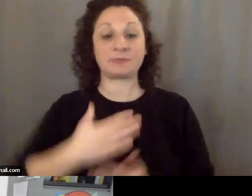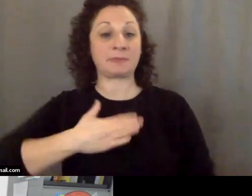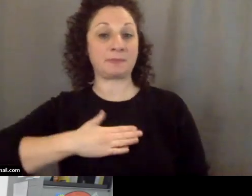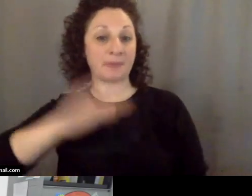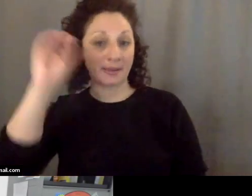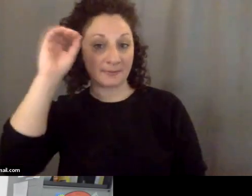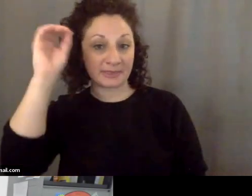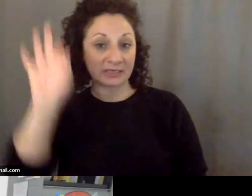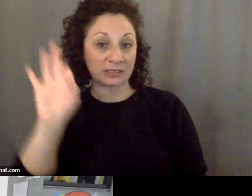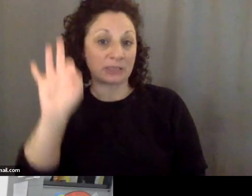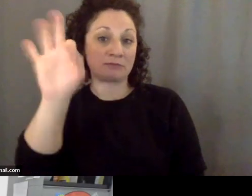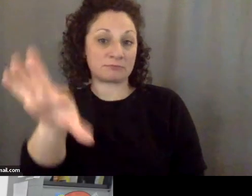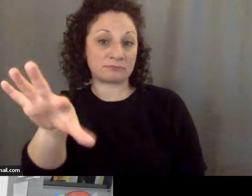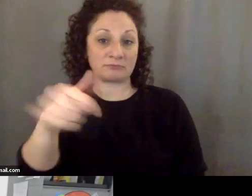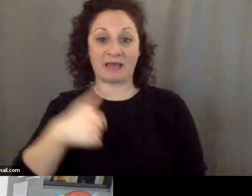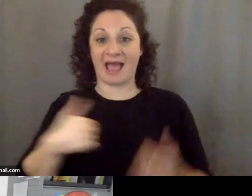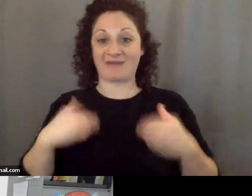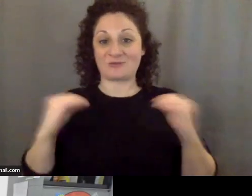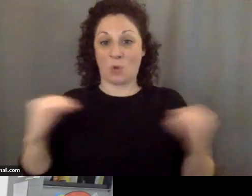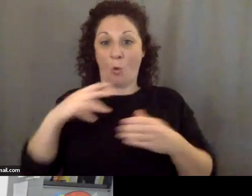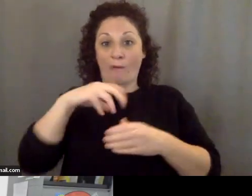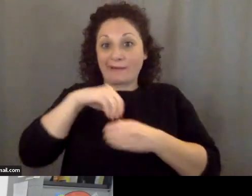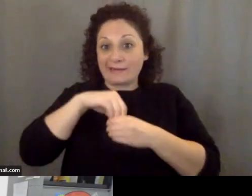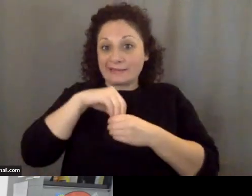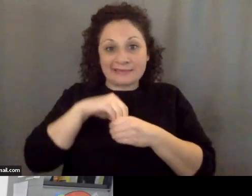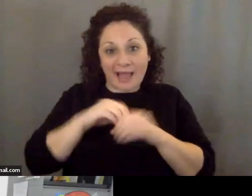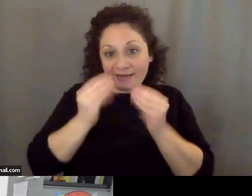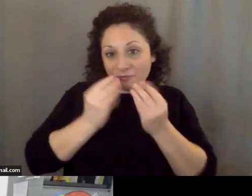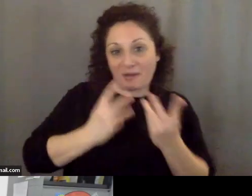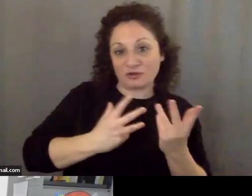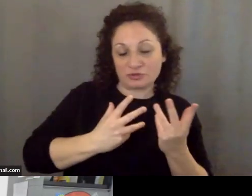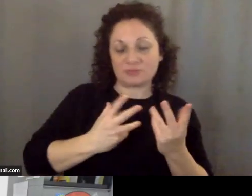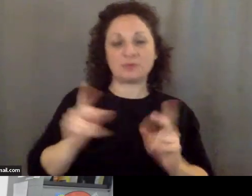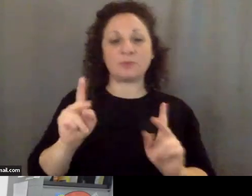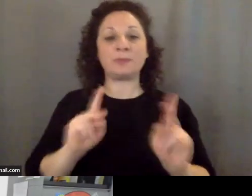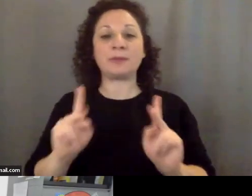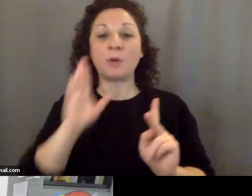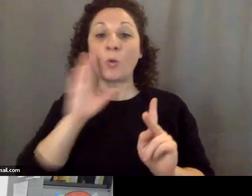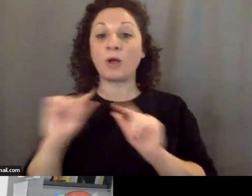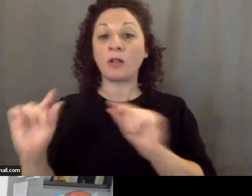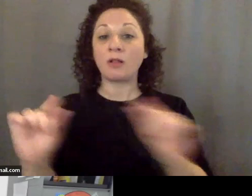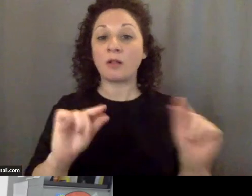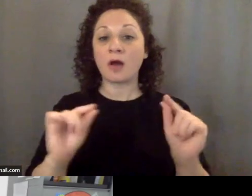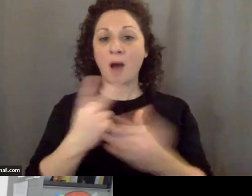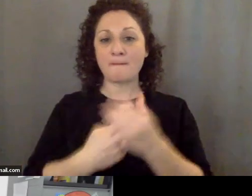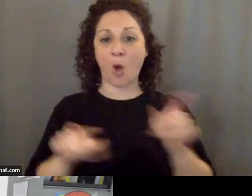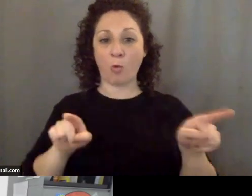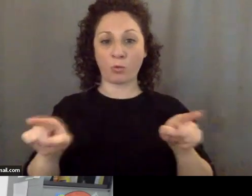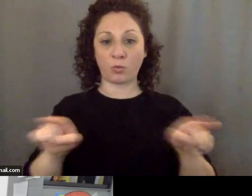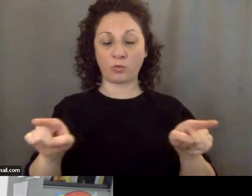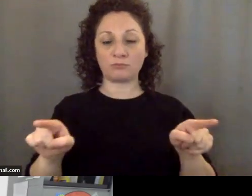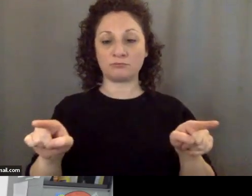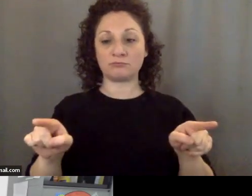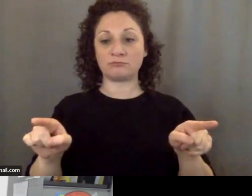inside information. What people are going to say on both sides is that the